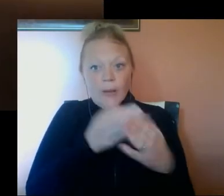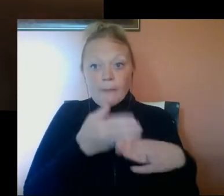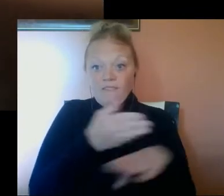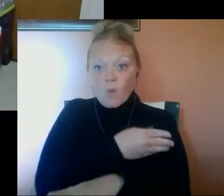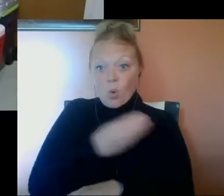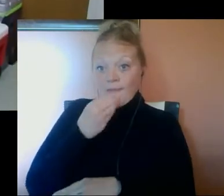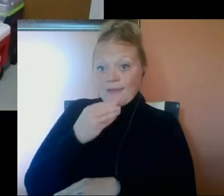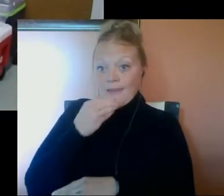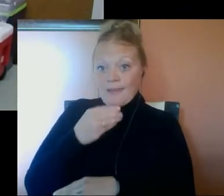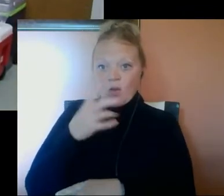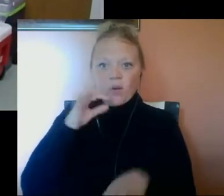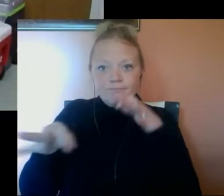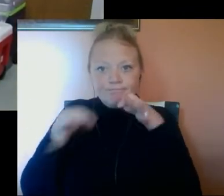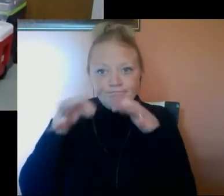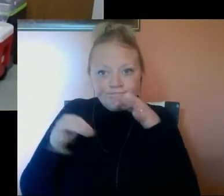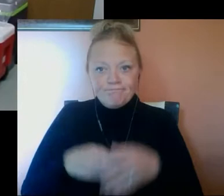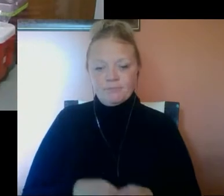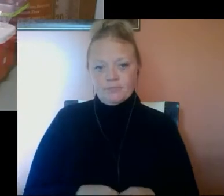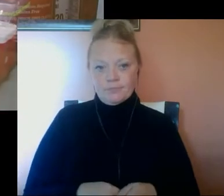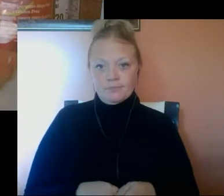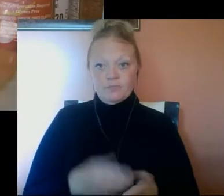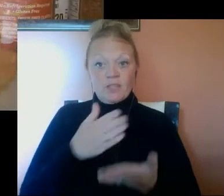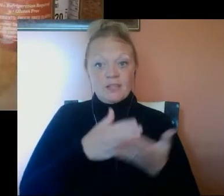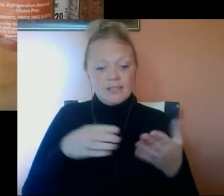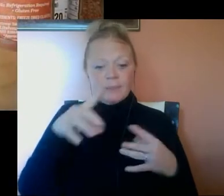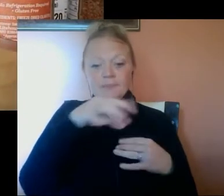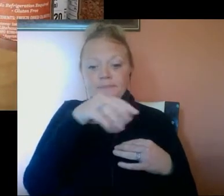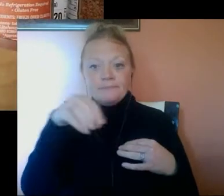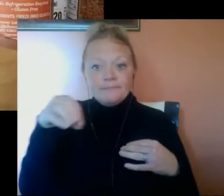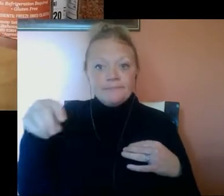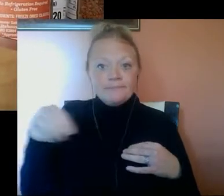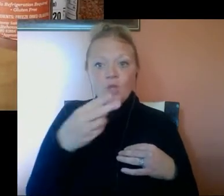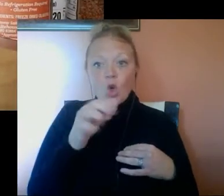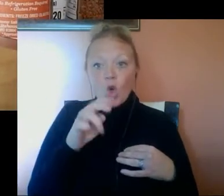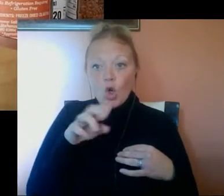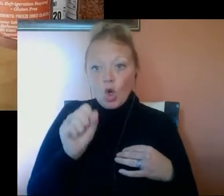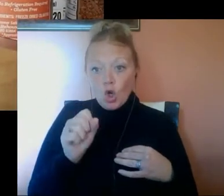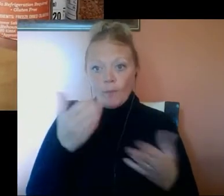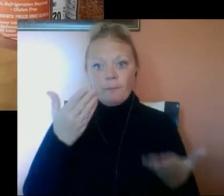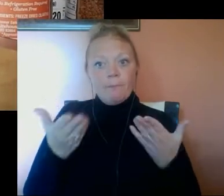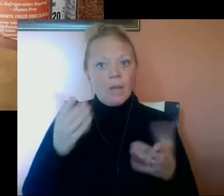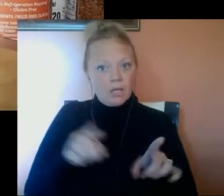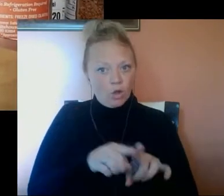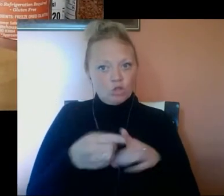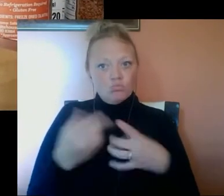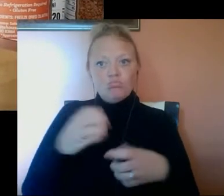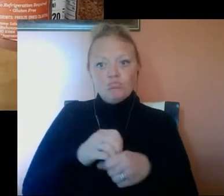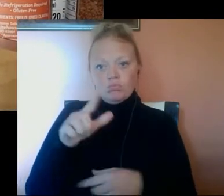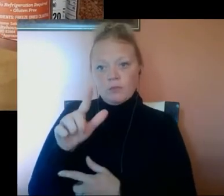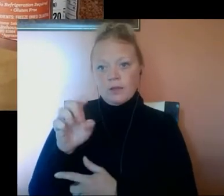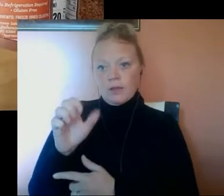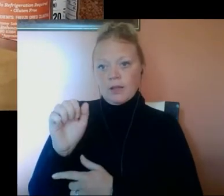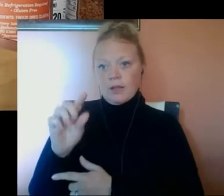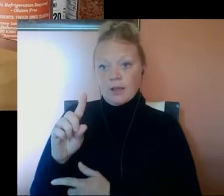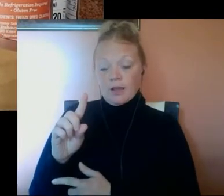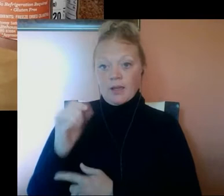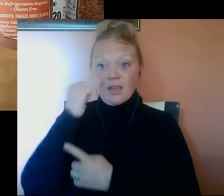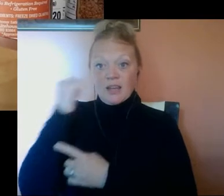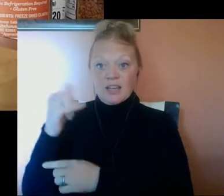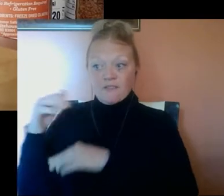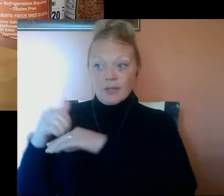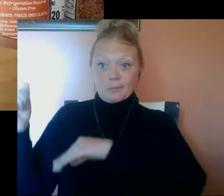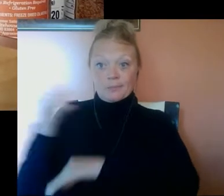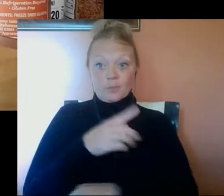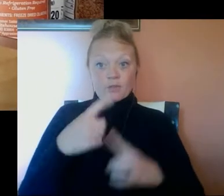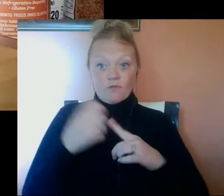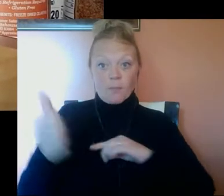before eating a meal or snacks. Some spices and herbal remedies may also contain lead, especially if they're